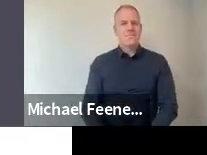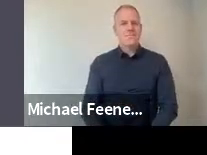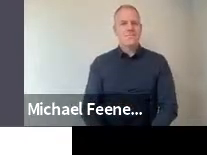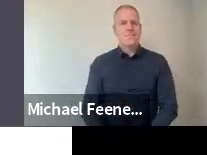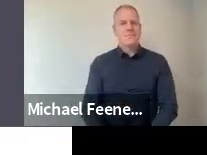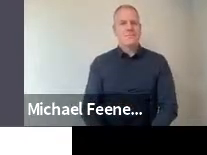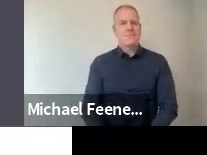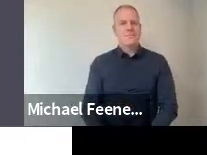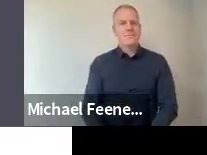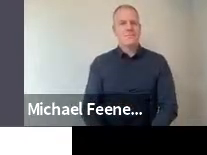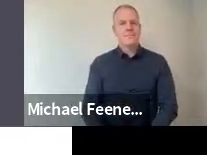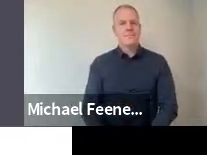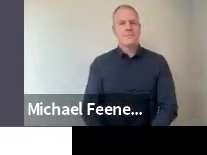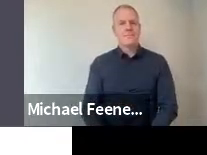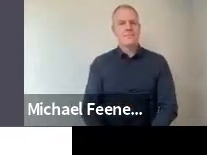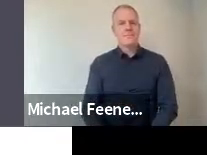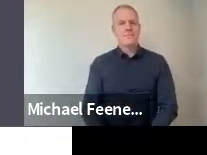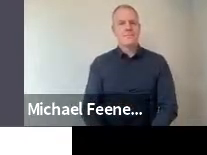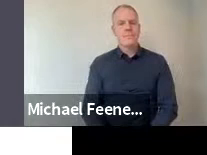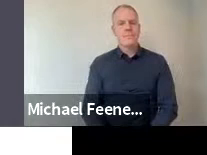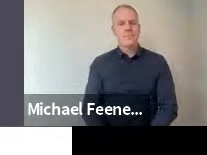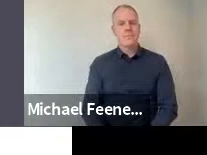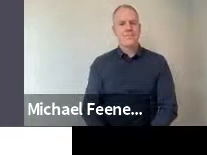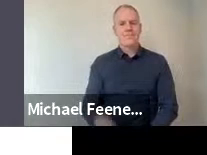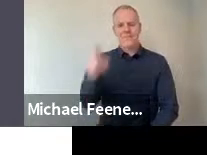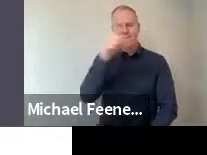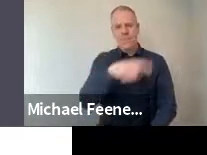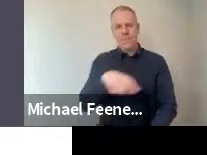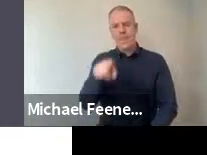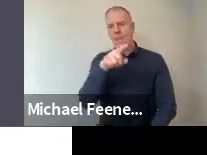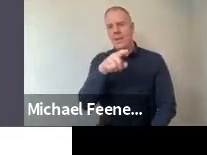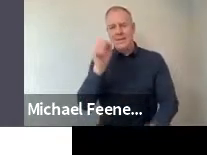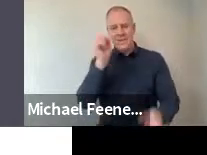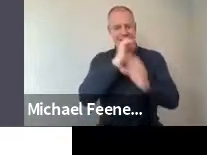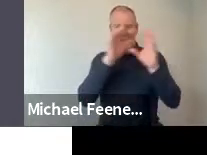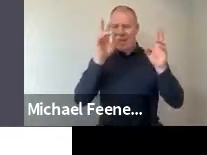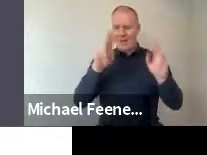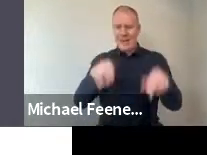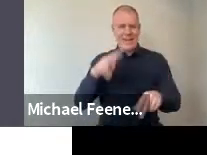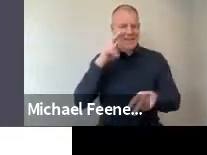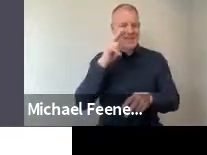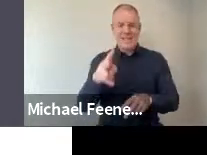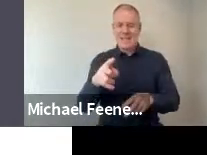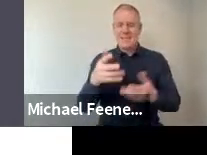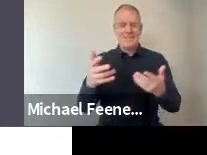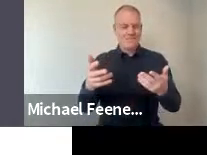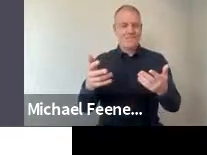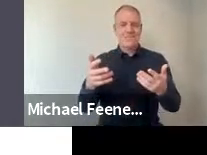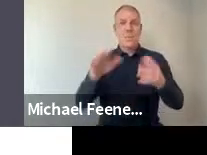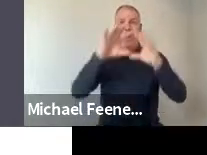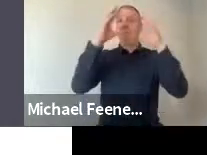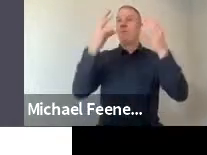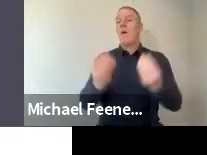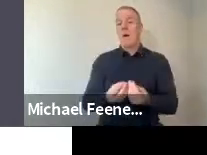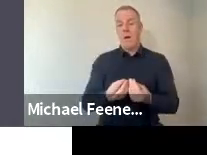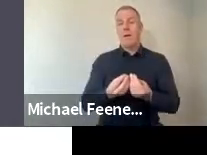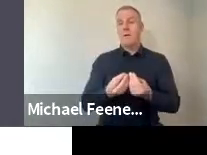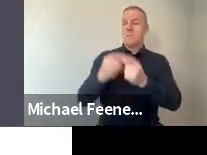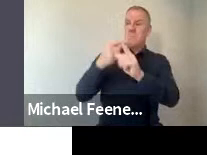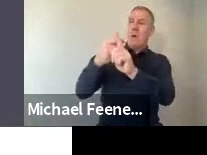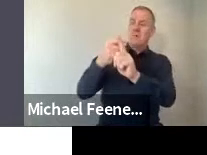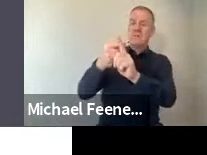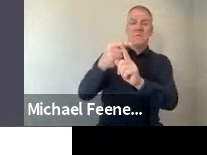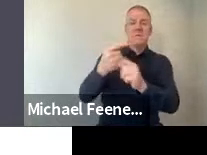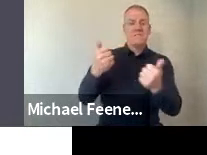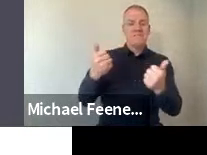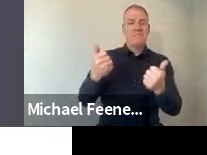And this is a clear pattern where we found that overall it's very positive. And